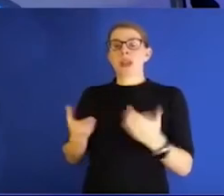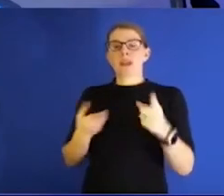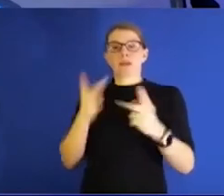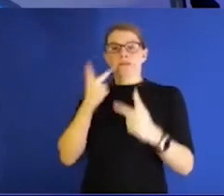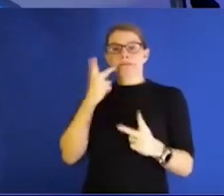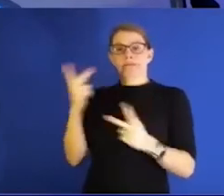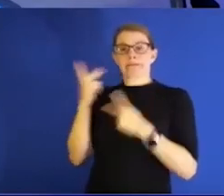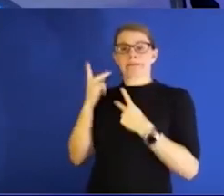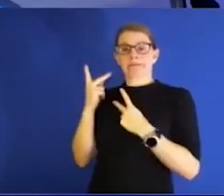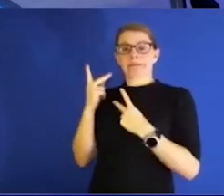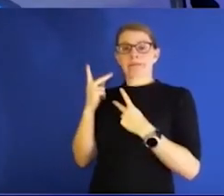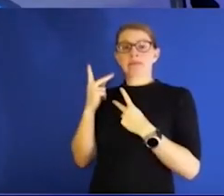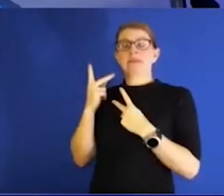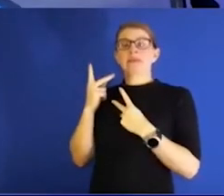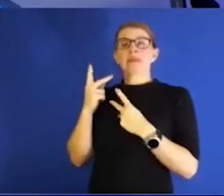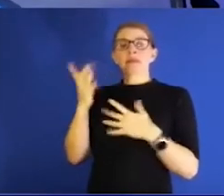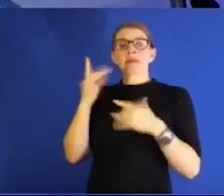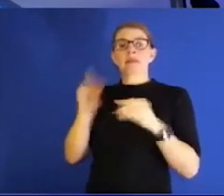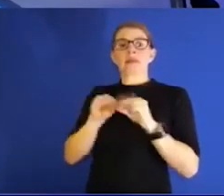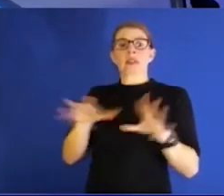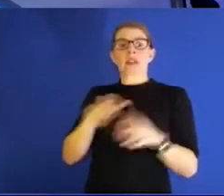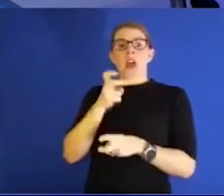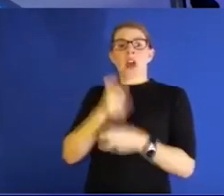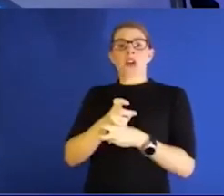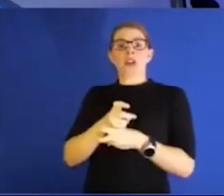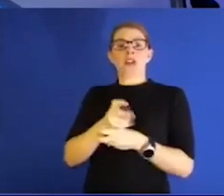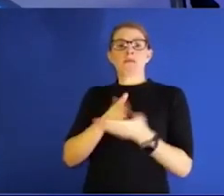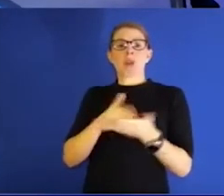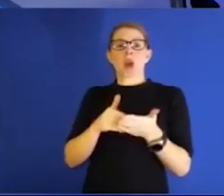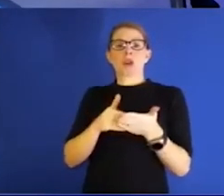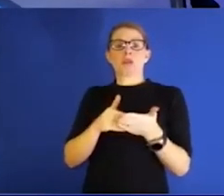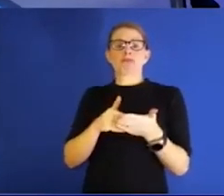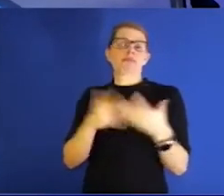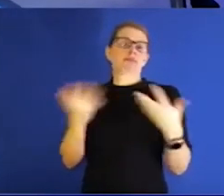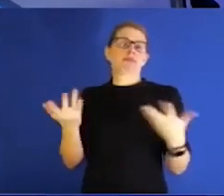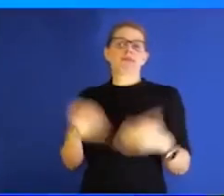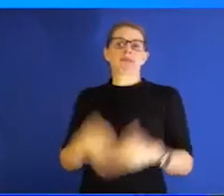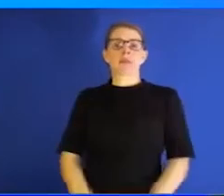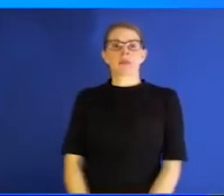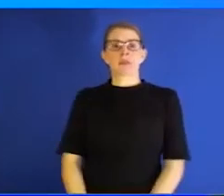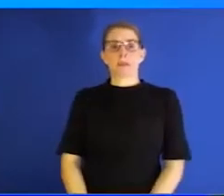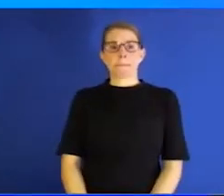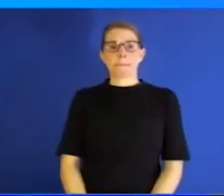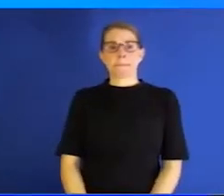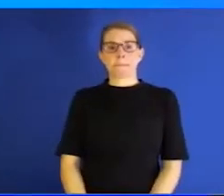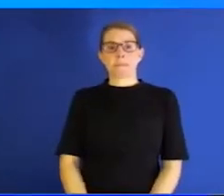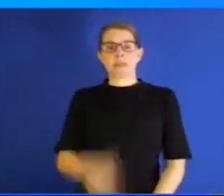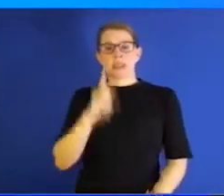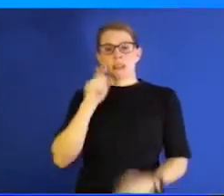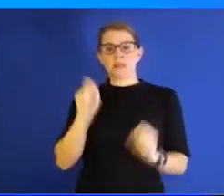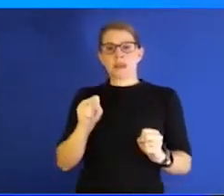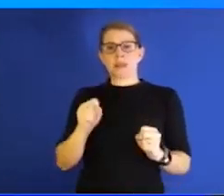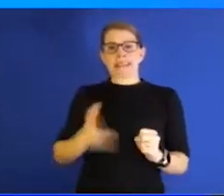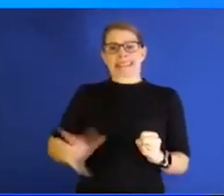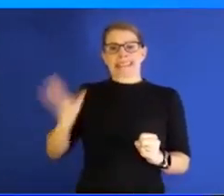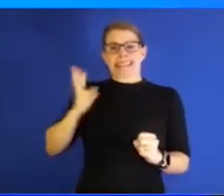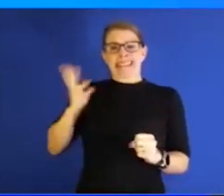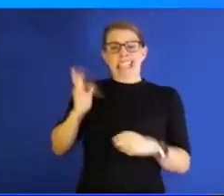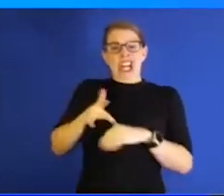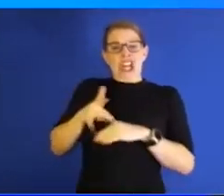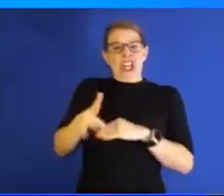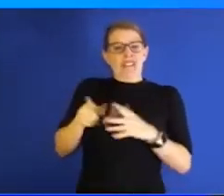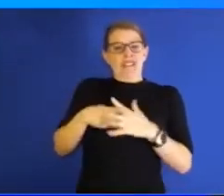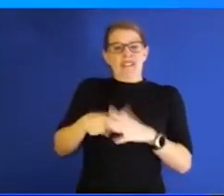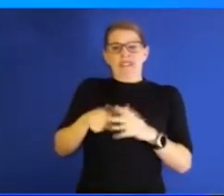what has been the hardest moment that you've faced? You know, I think probably those early days, right, when we shut it